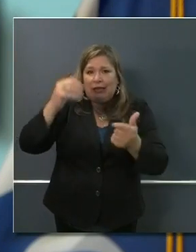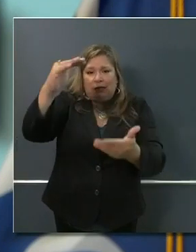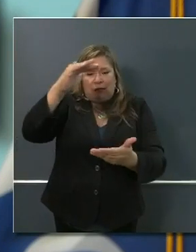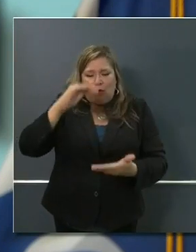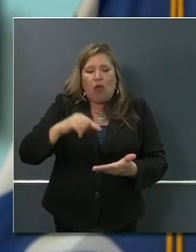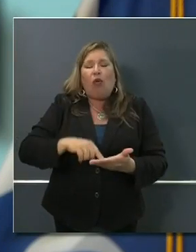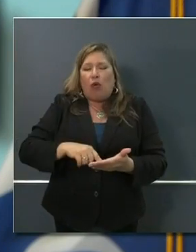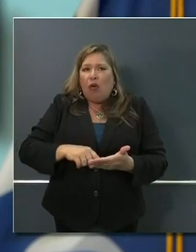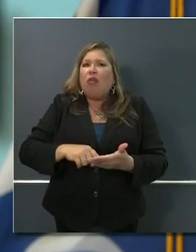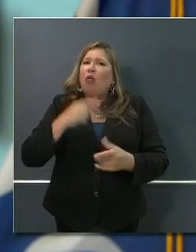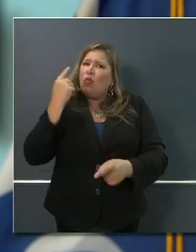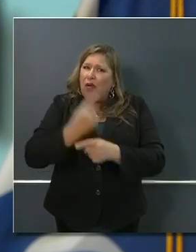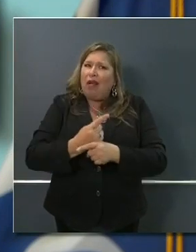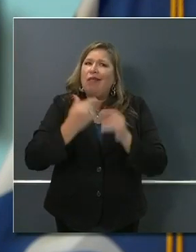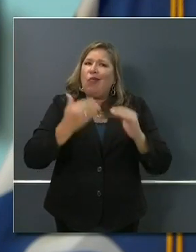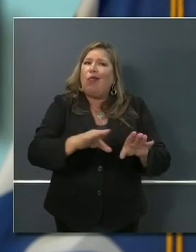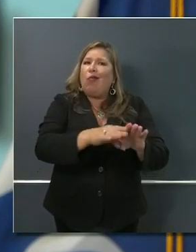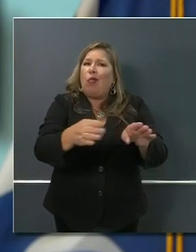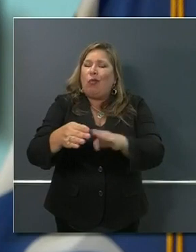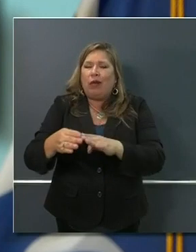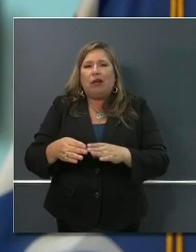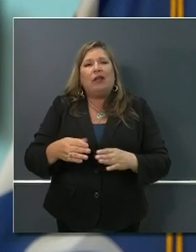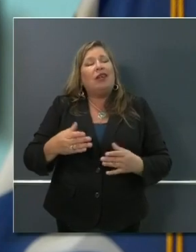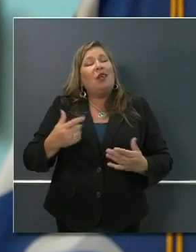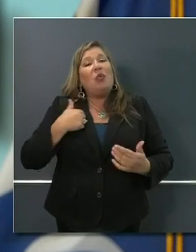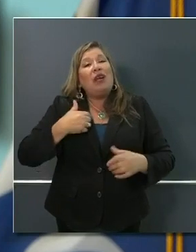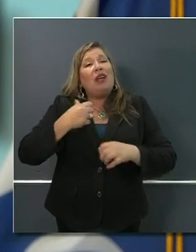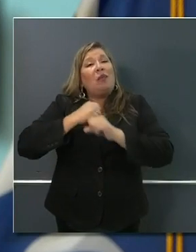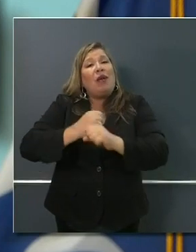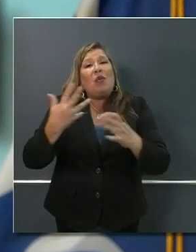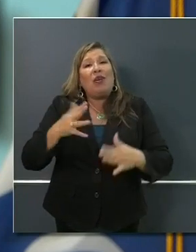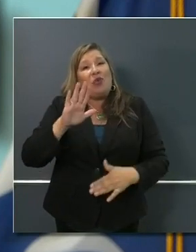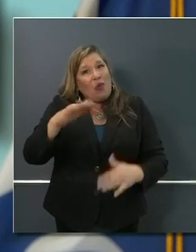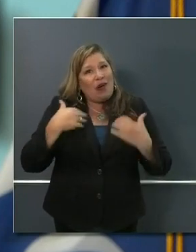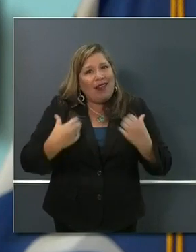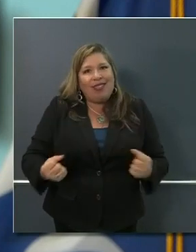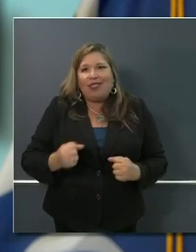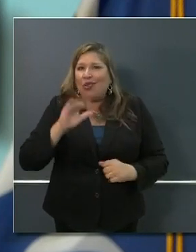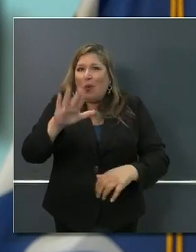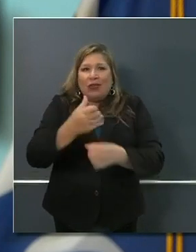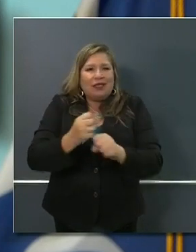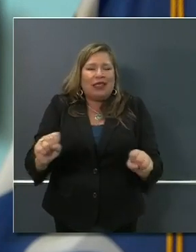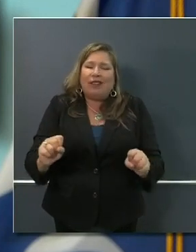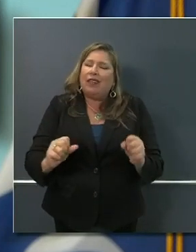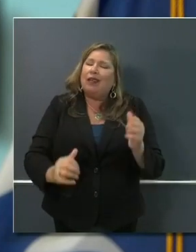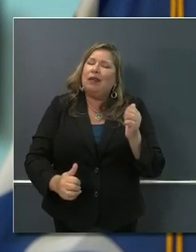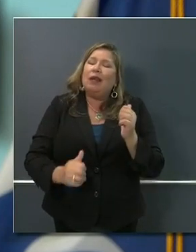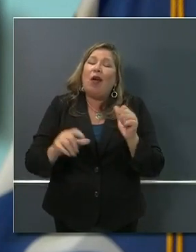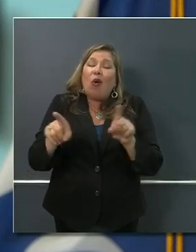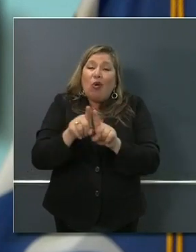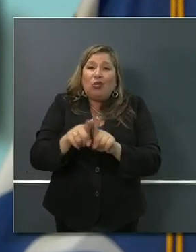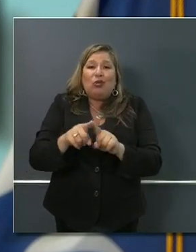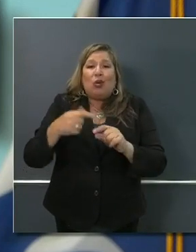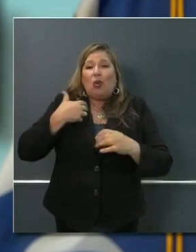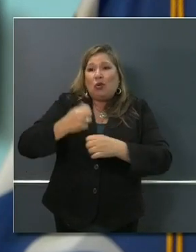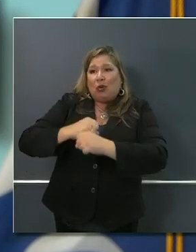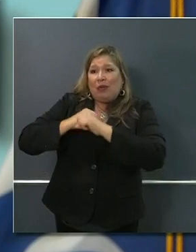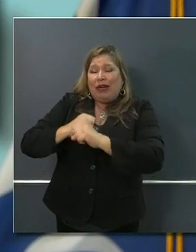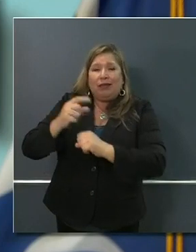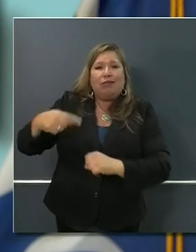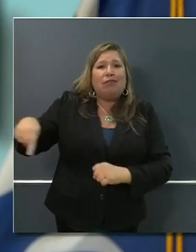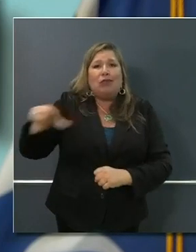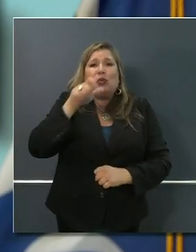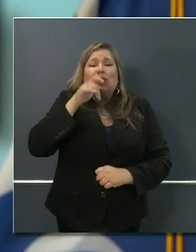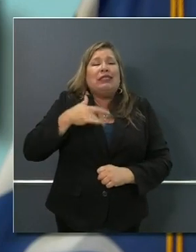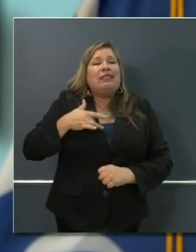think, our health professionals. And that's your health, your safety, the health and safety of the most vulnerable Californians, our seniors. And